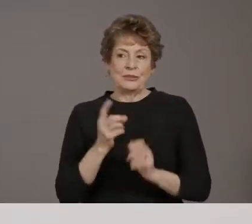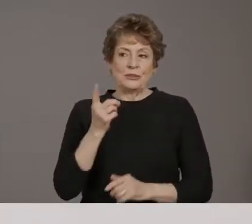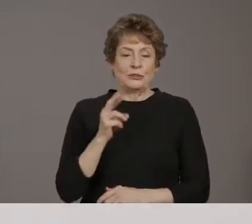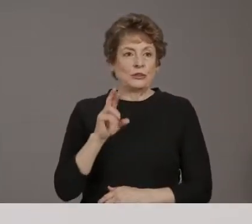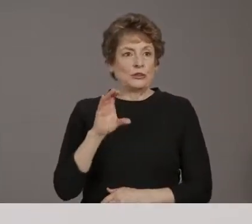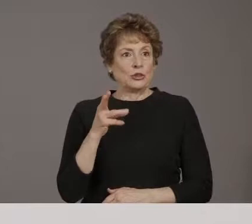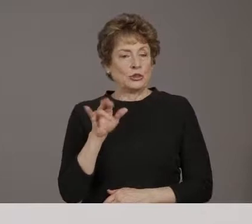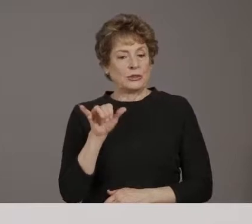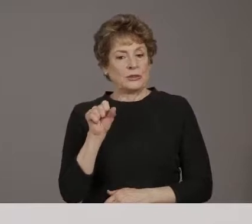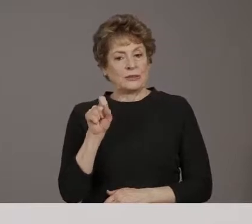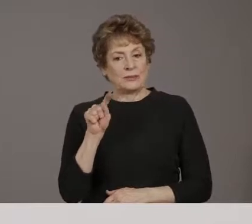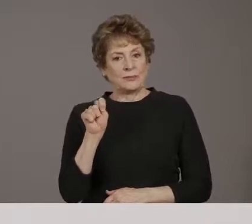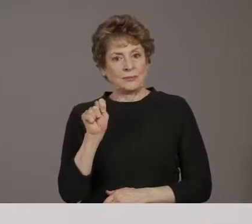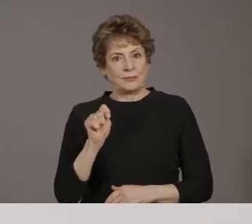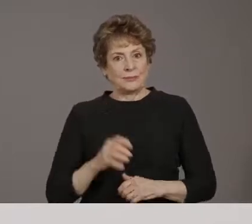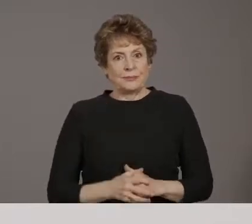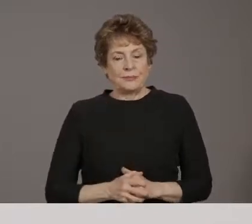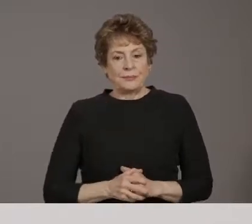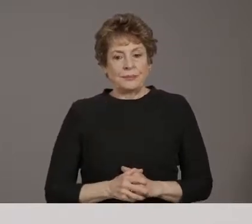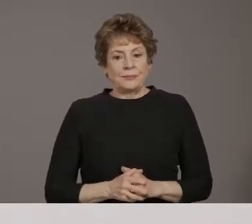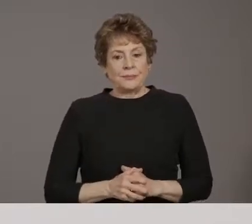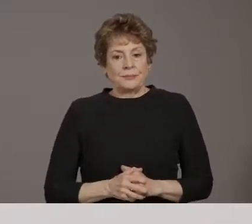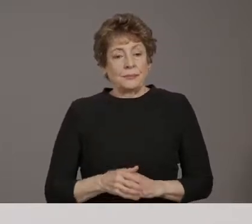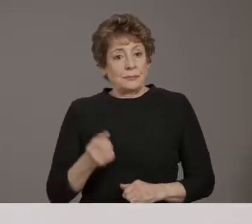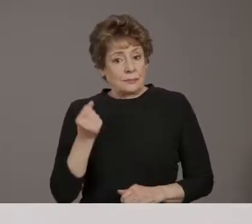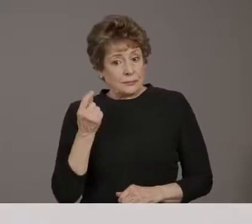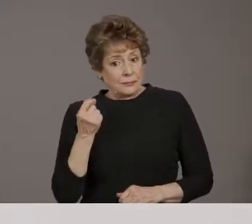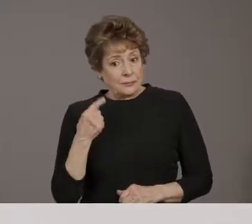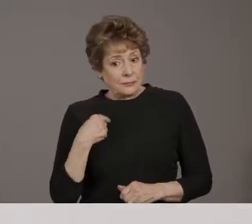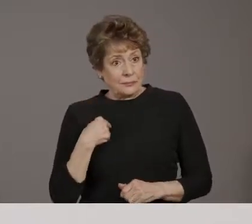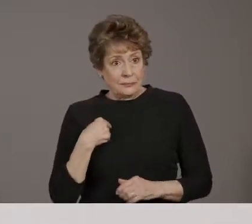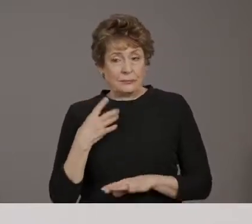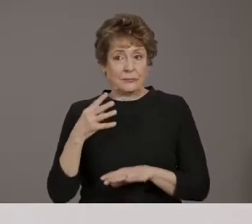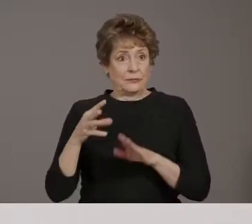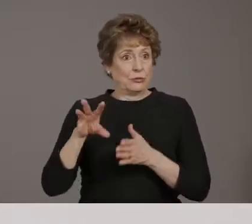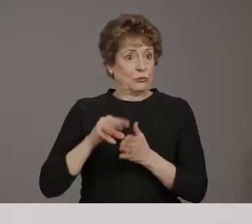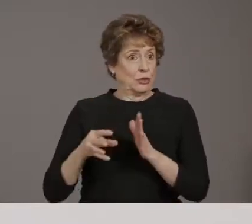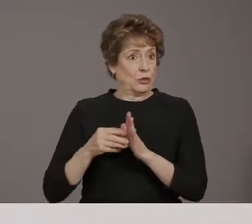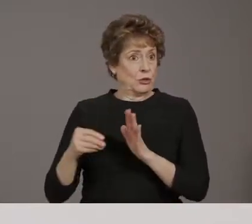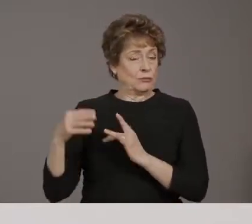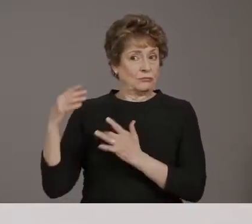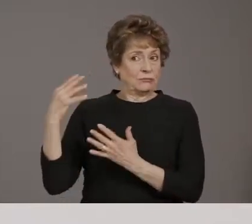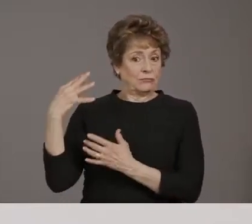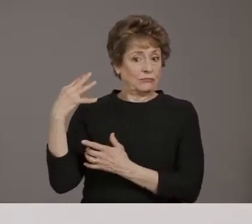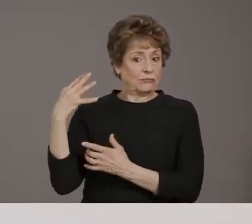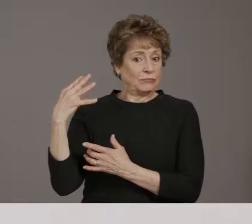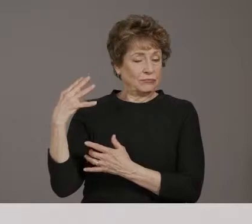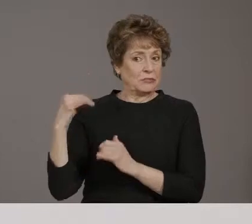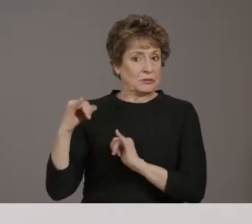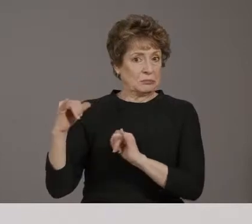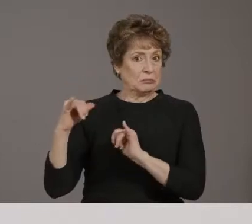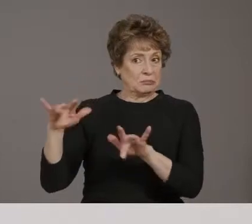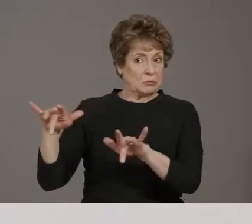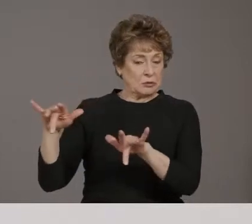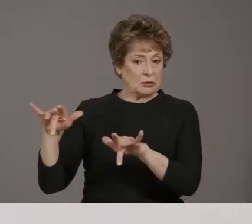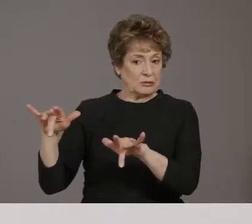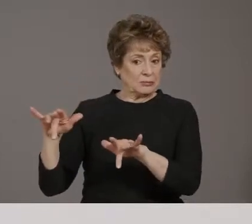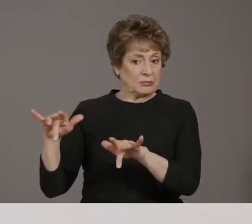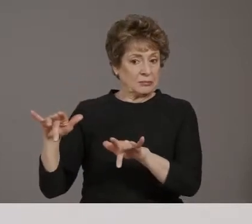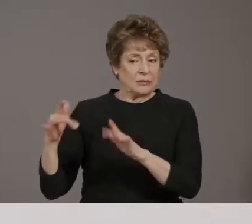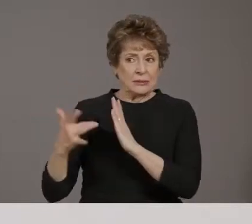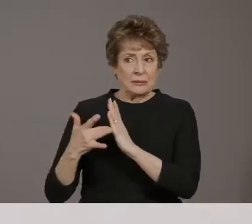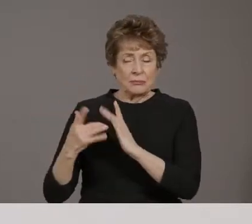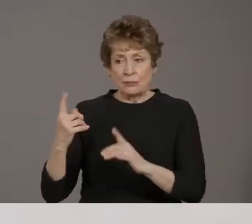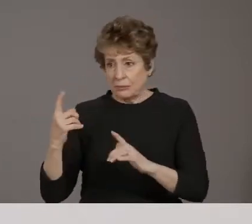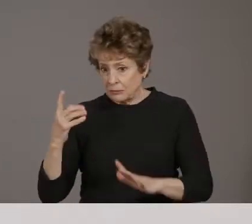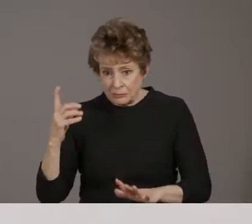session is on the record. We've enabled everyone to record. If you have any problem with that, please ping us in the chat. And